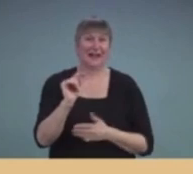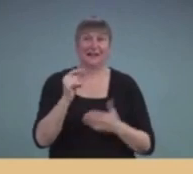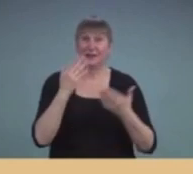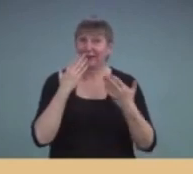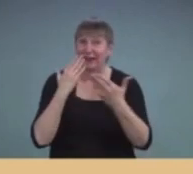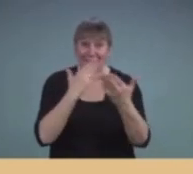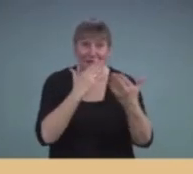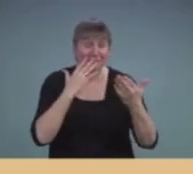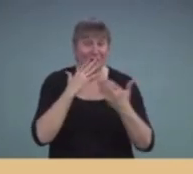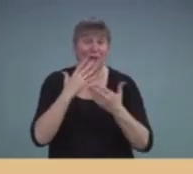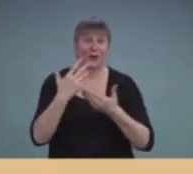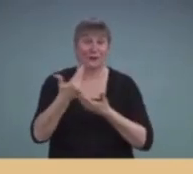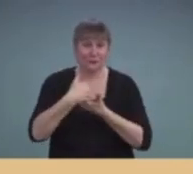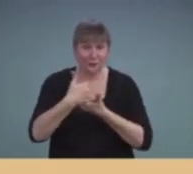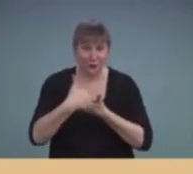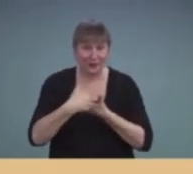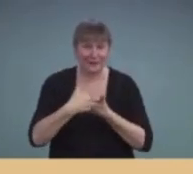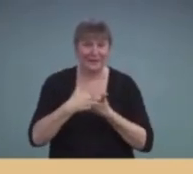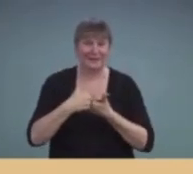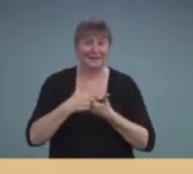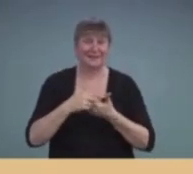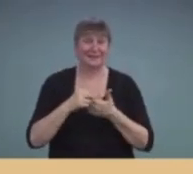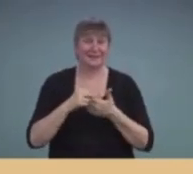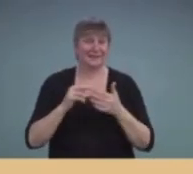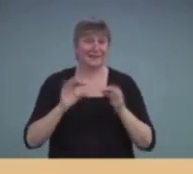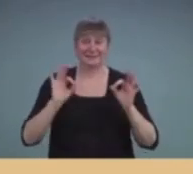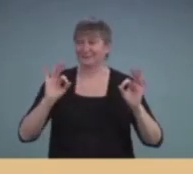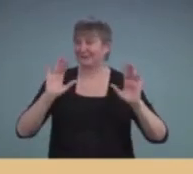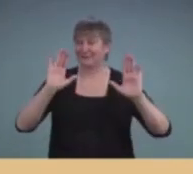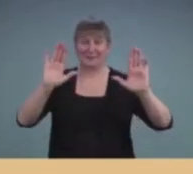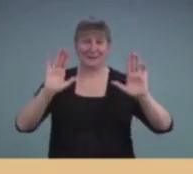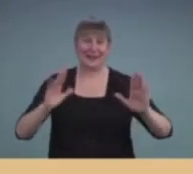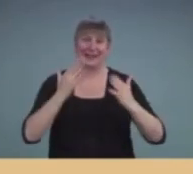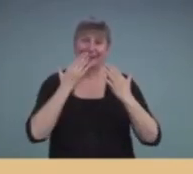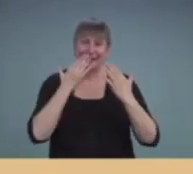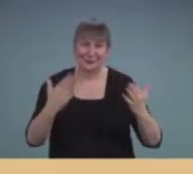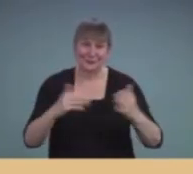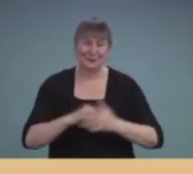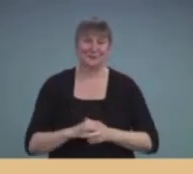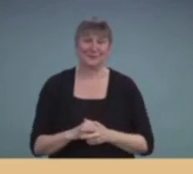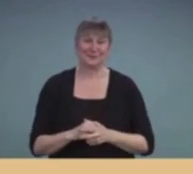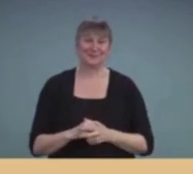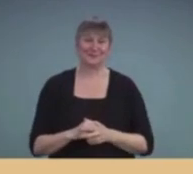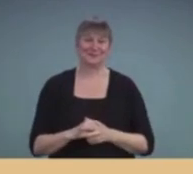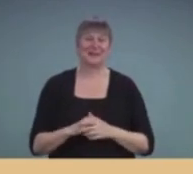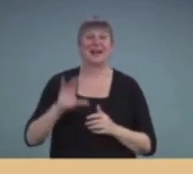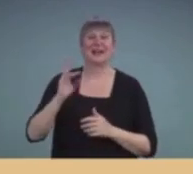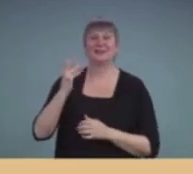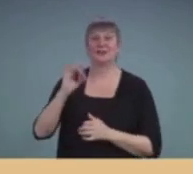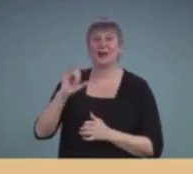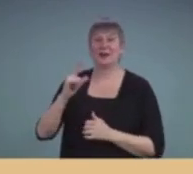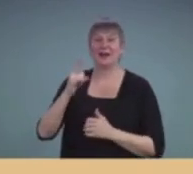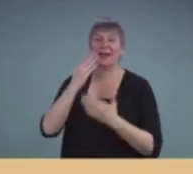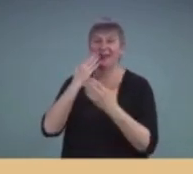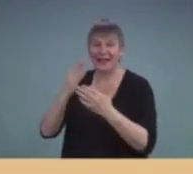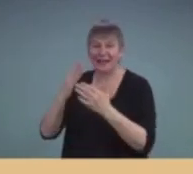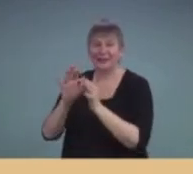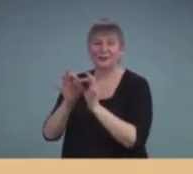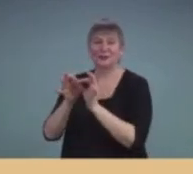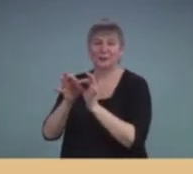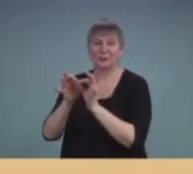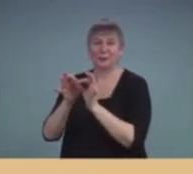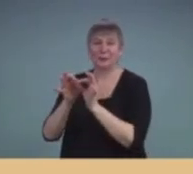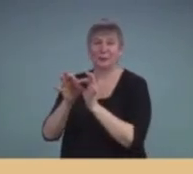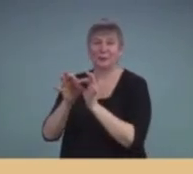everybody's participation. And this has been fabulous. Thank you. And thank you to the interpreter. I